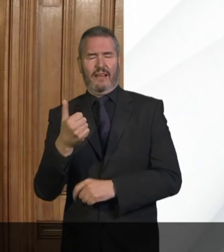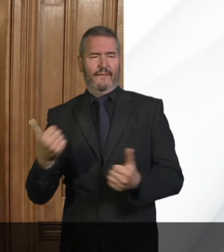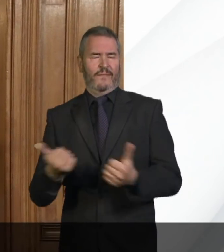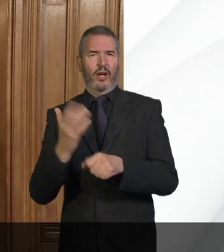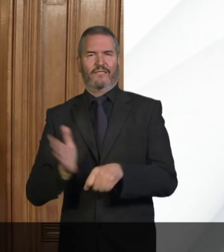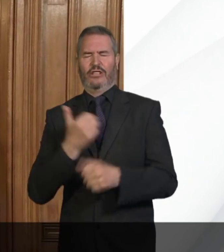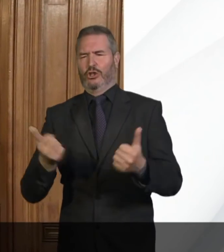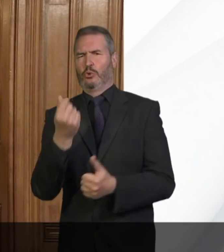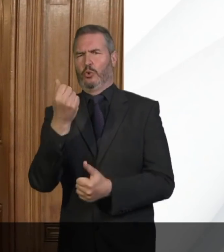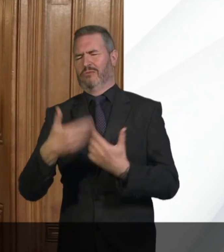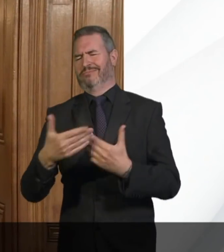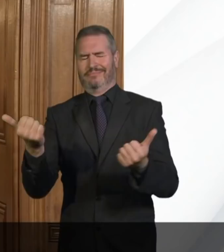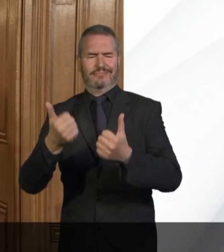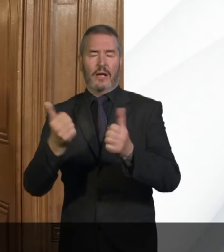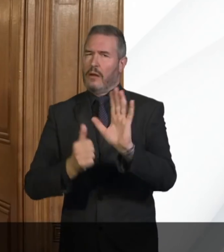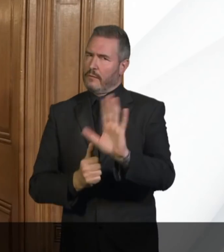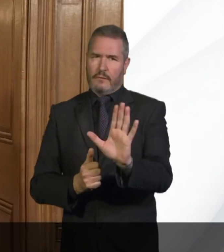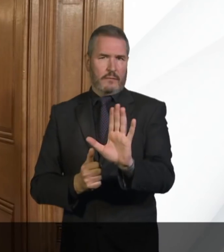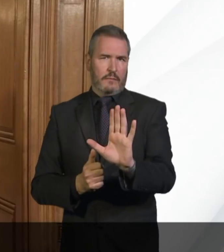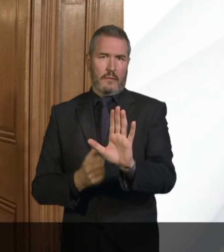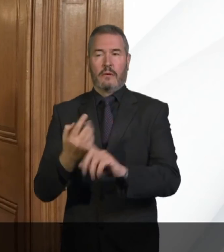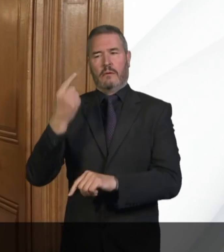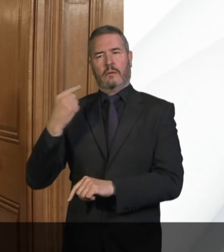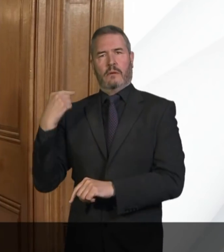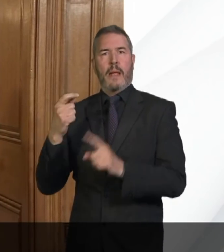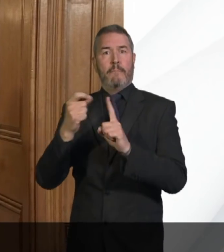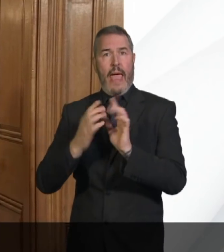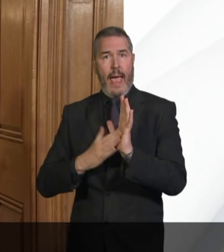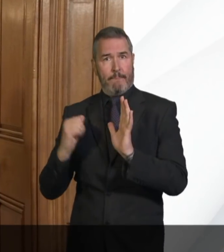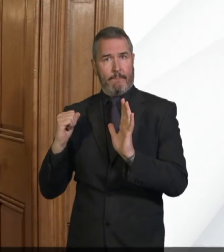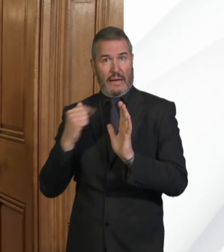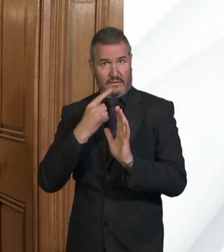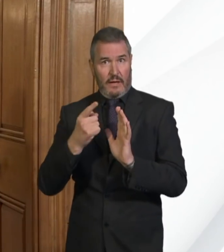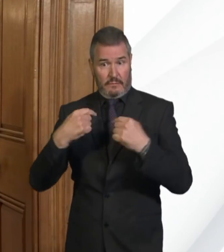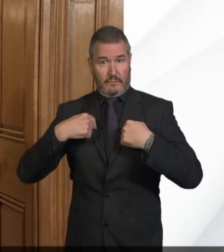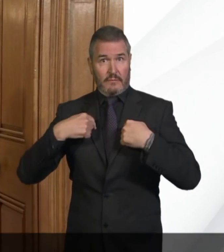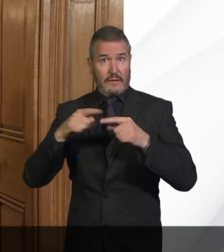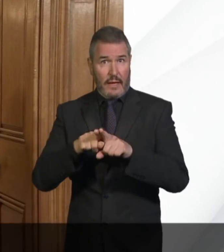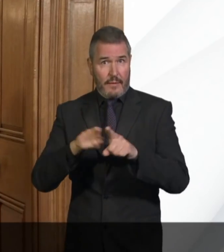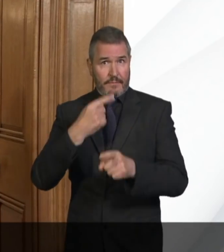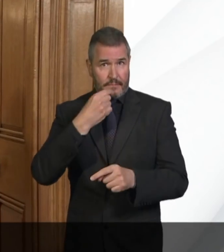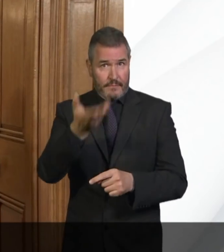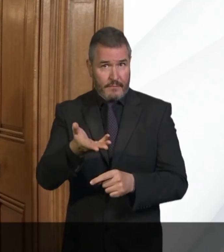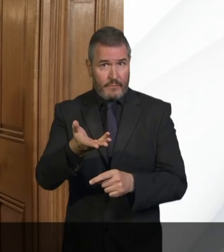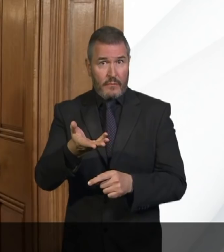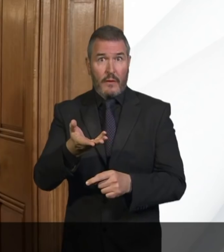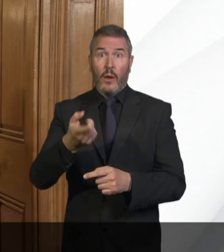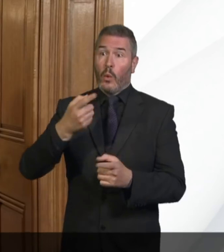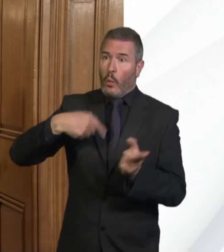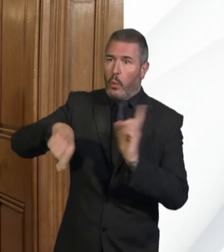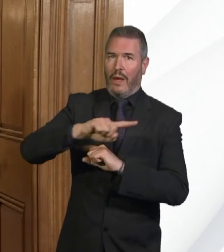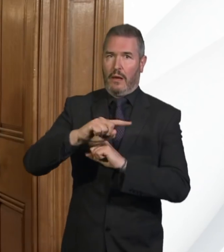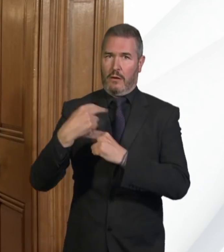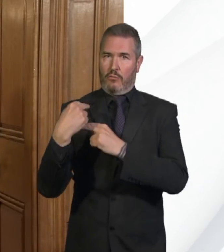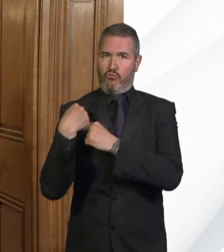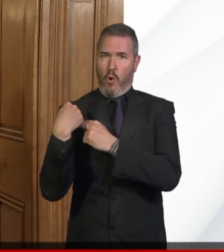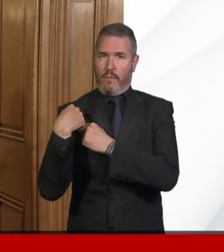few weeks. But what the Prime Minister said in the past, and I will reiterate today, is that if we all play our part,